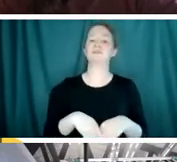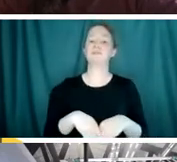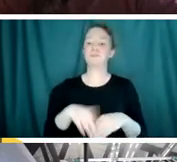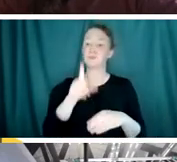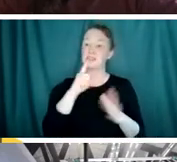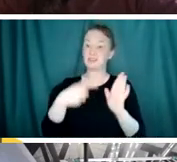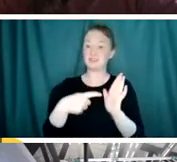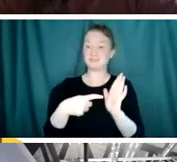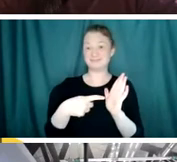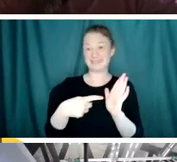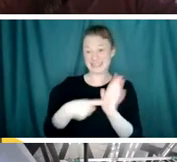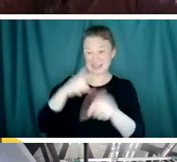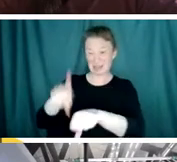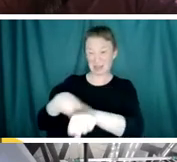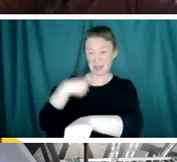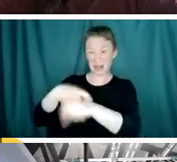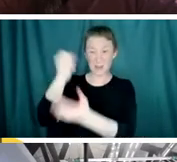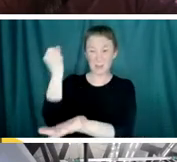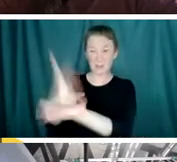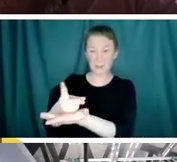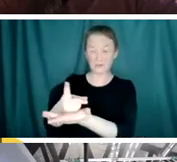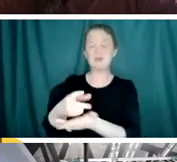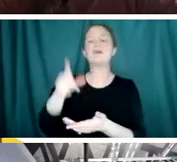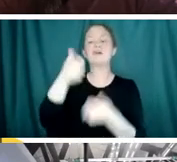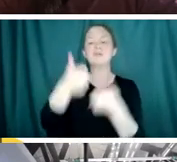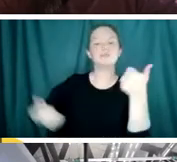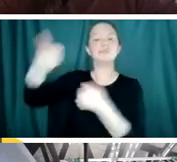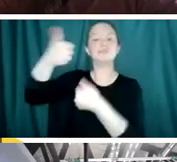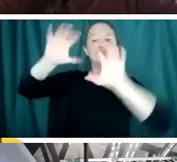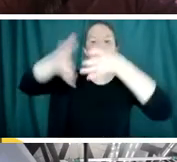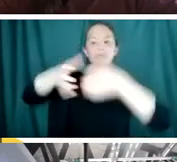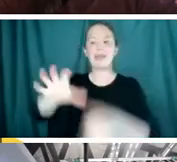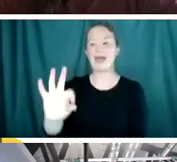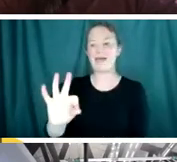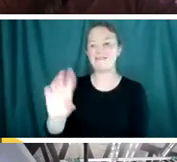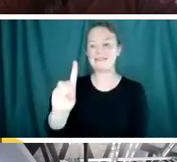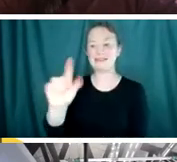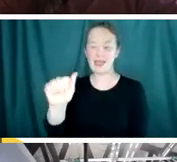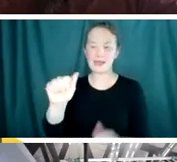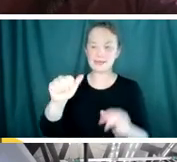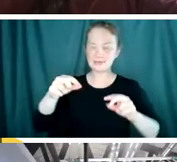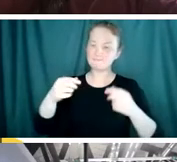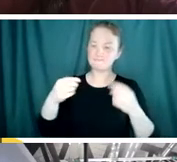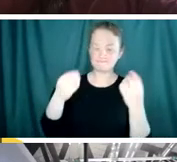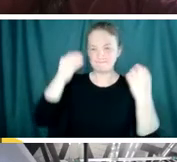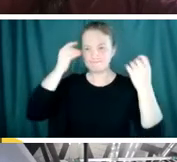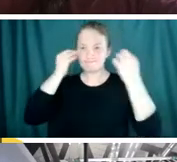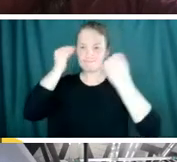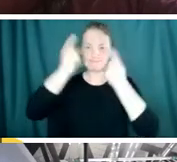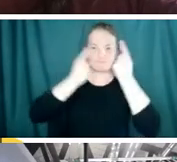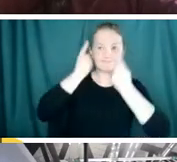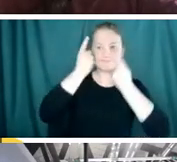because the FDA is weighing risk versus benefit. And the younger someone is,